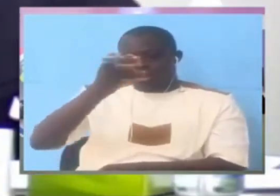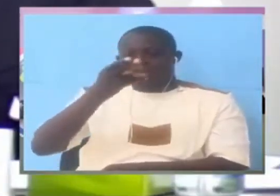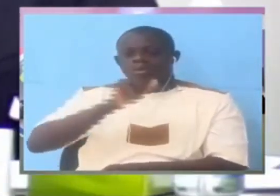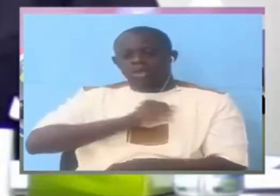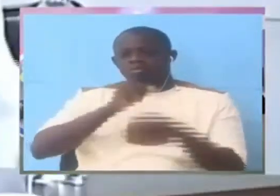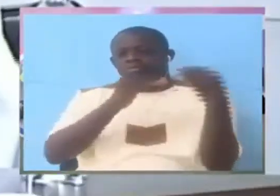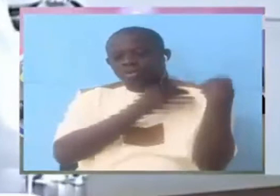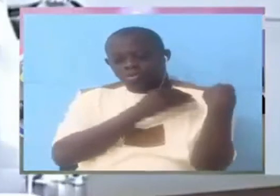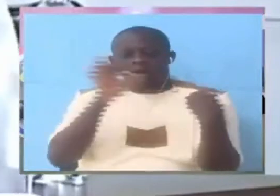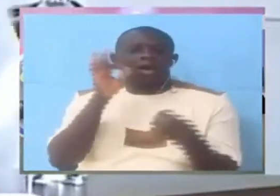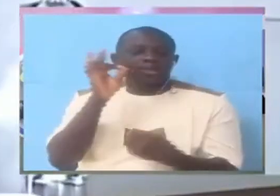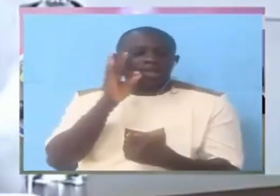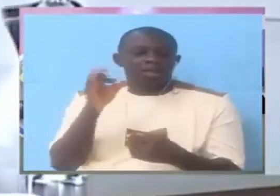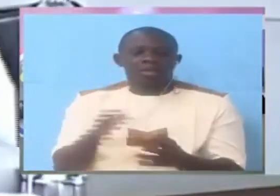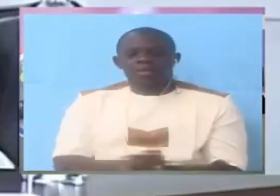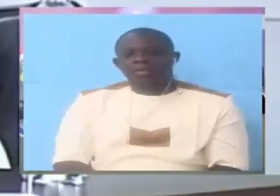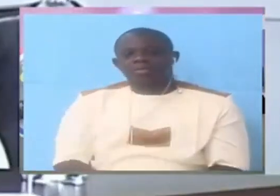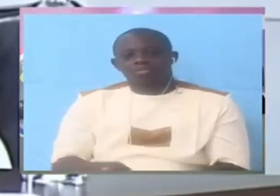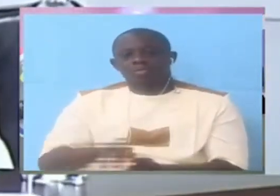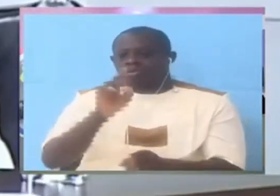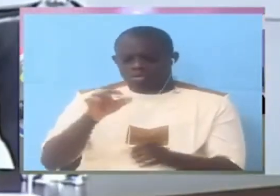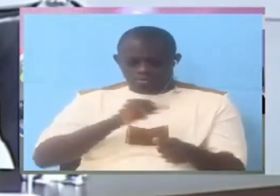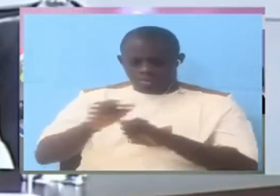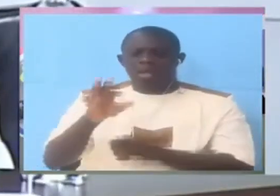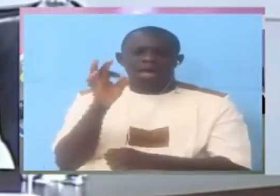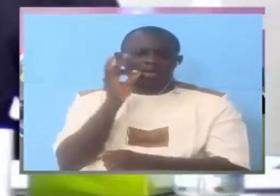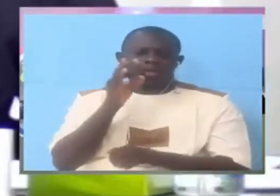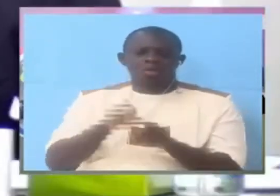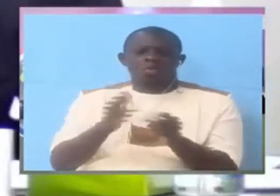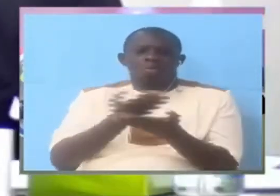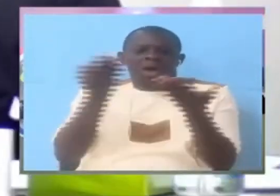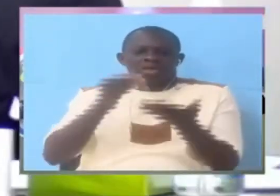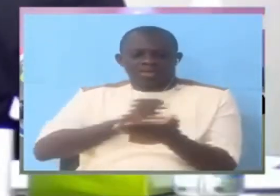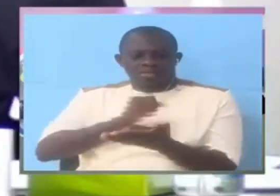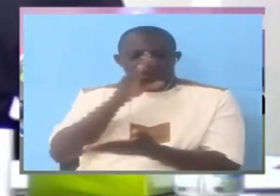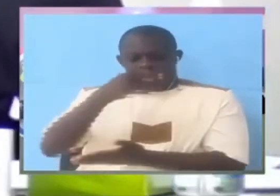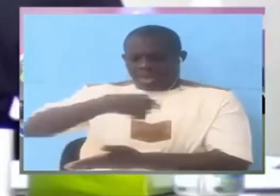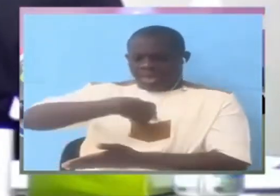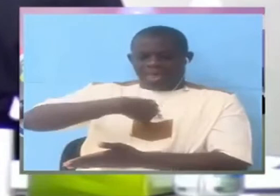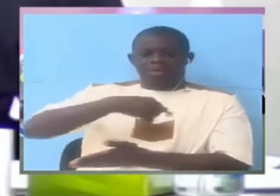you know. Why did he say I. But you know rational human beings don't behave like that.